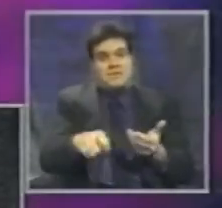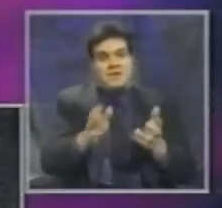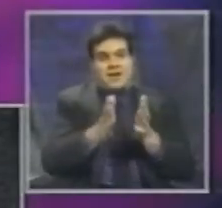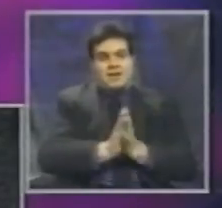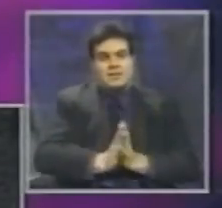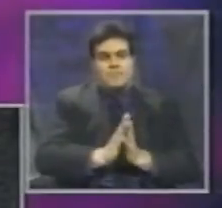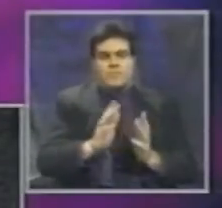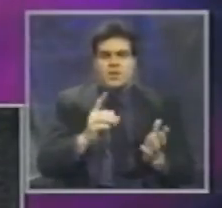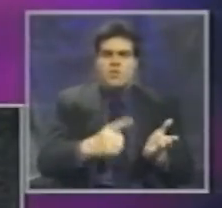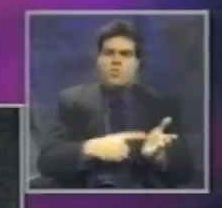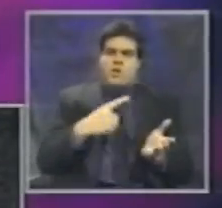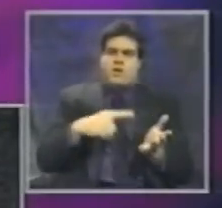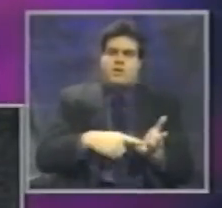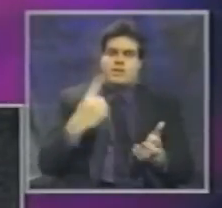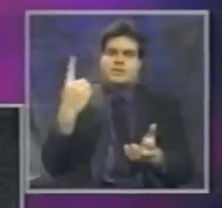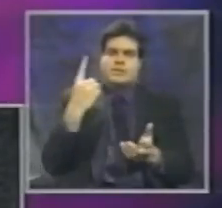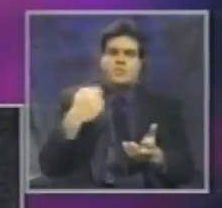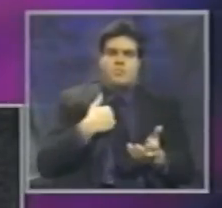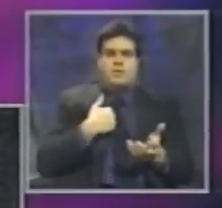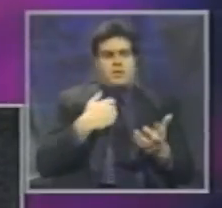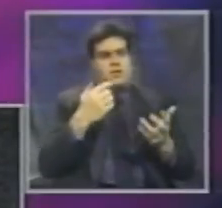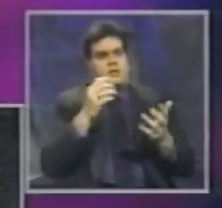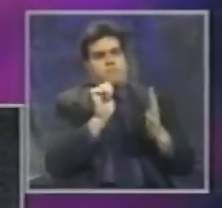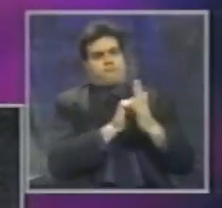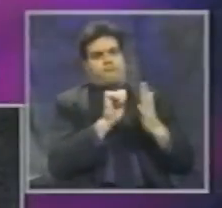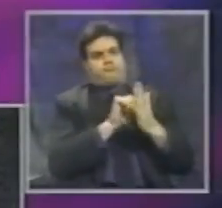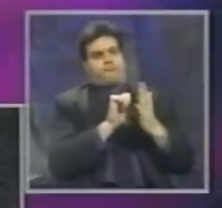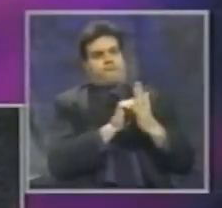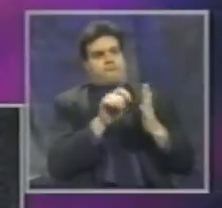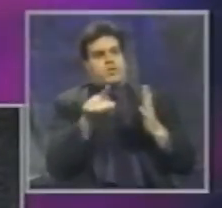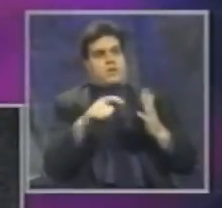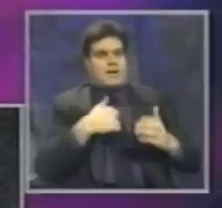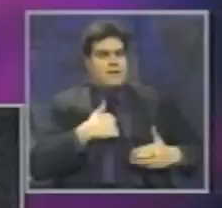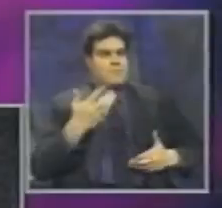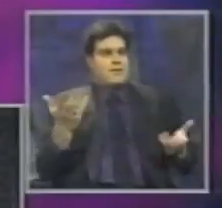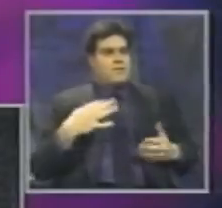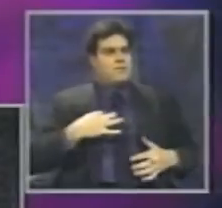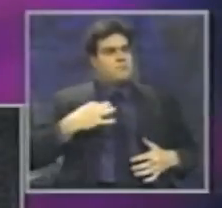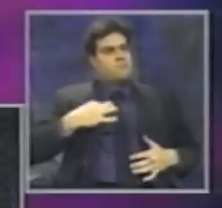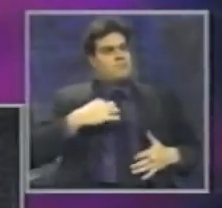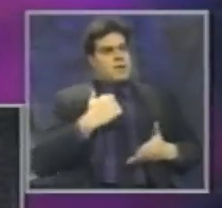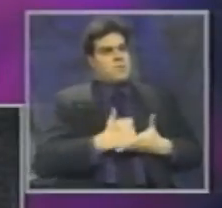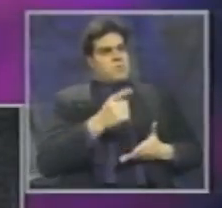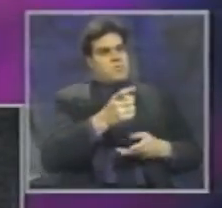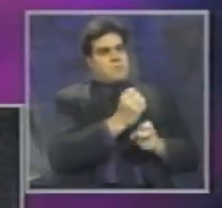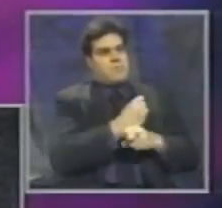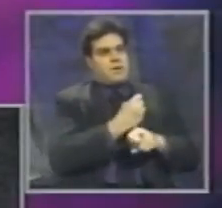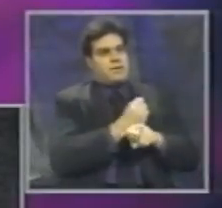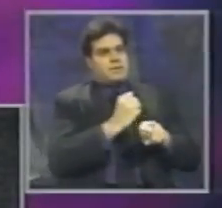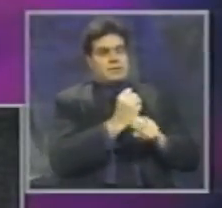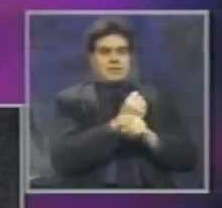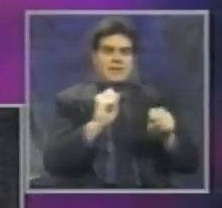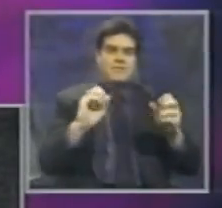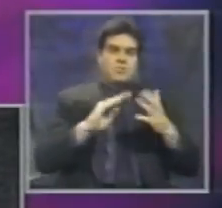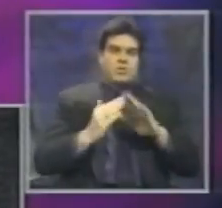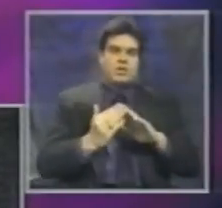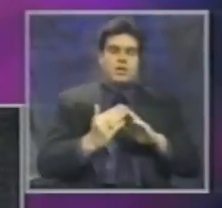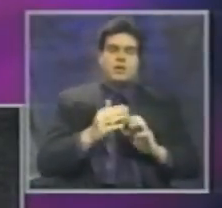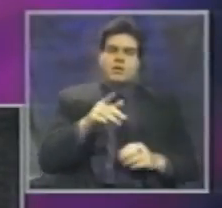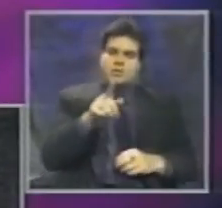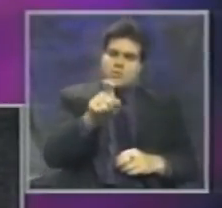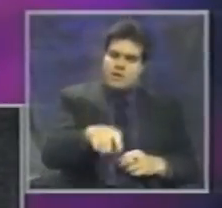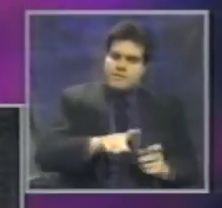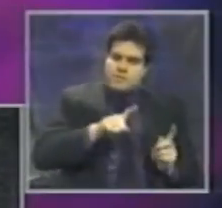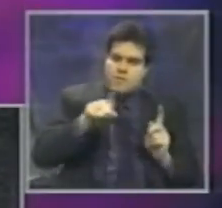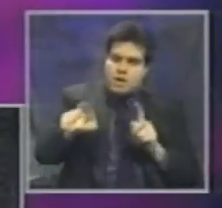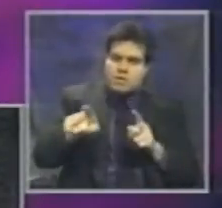Rarely does someone knock on your door and say, I'm here to help you make this a safe community. You have to go out